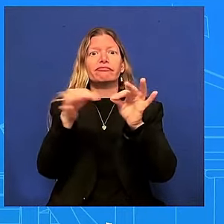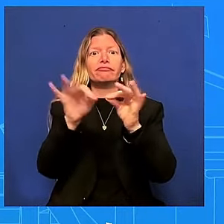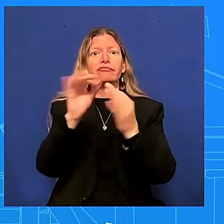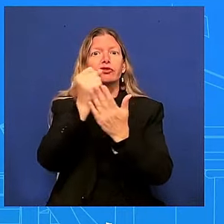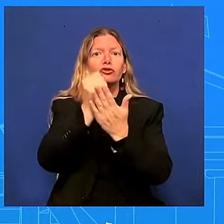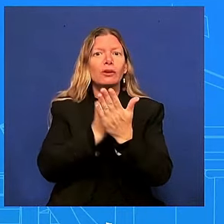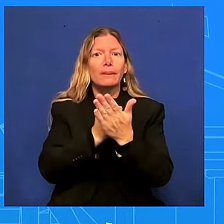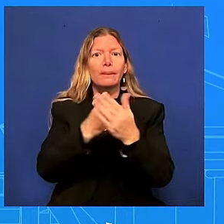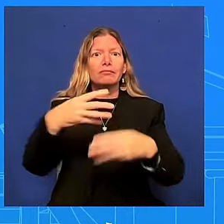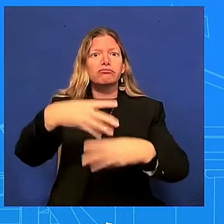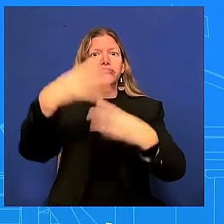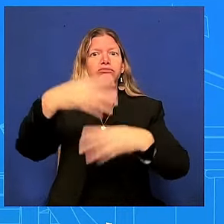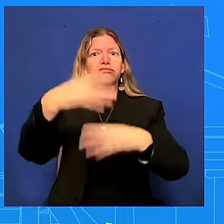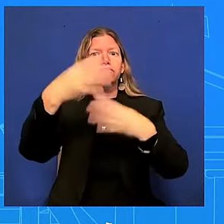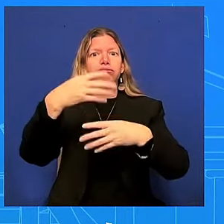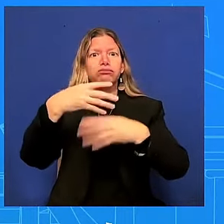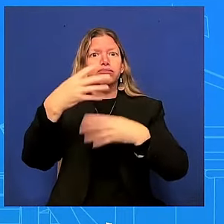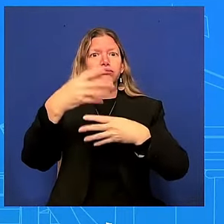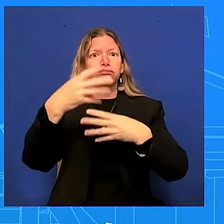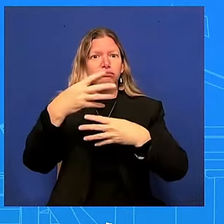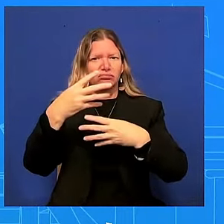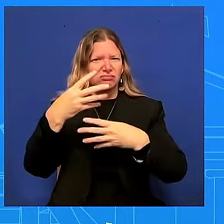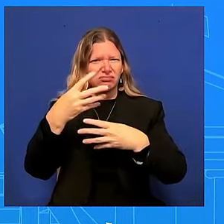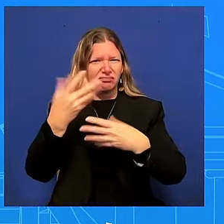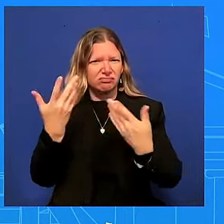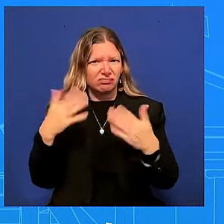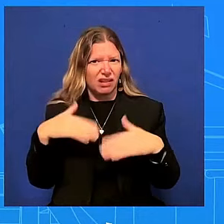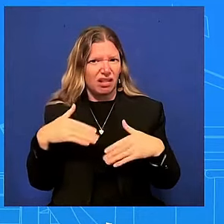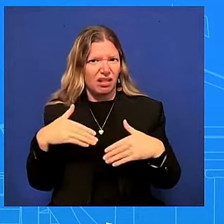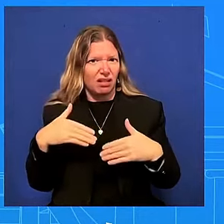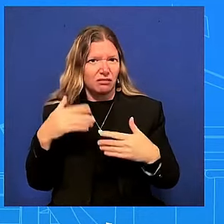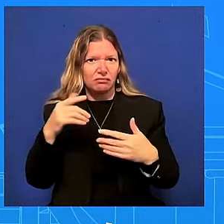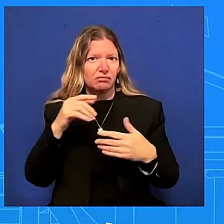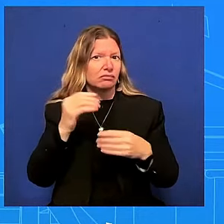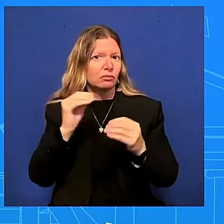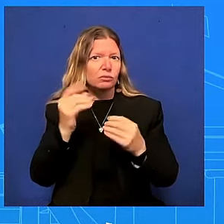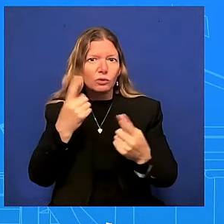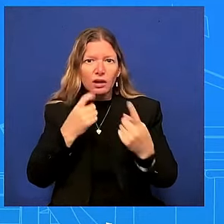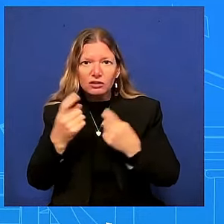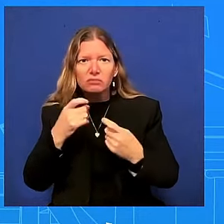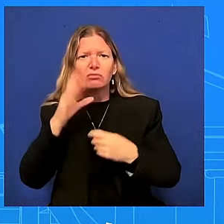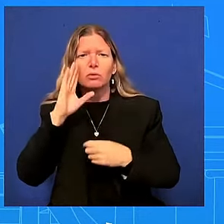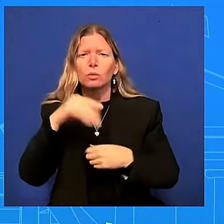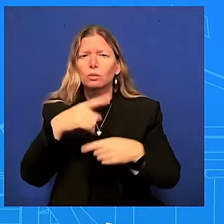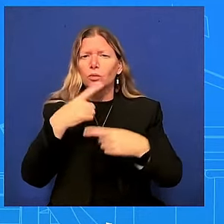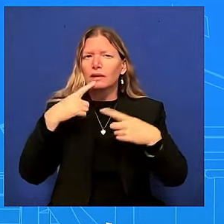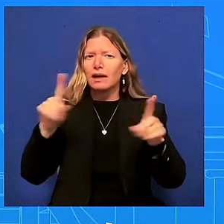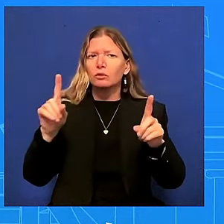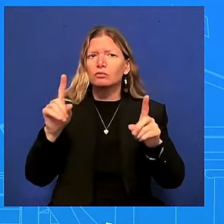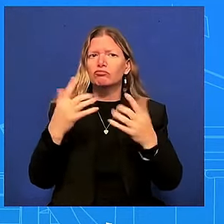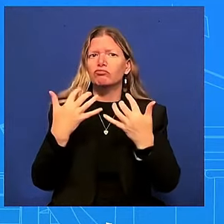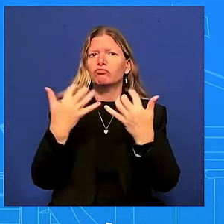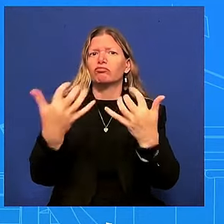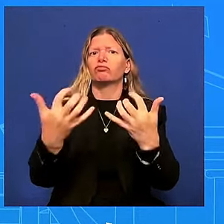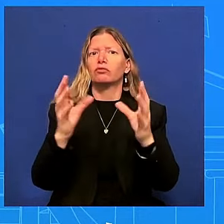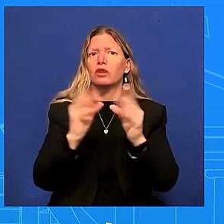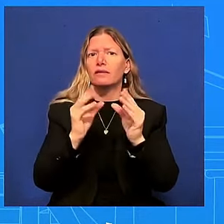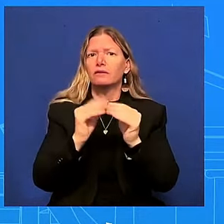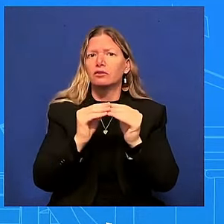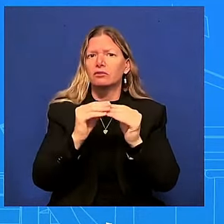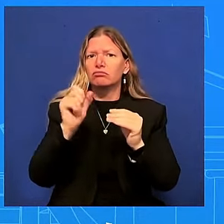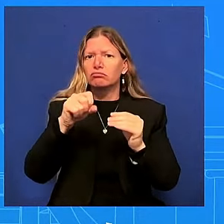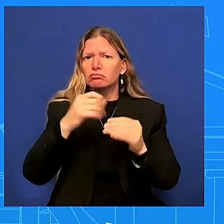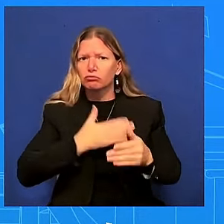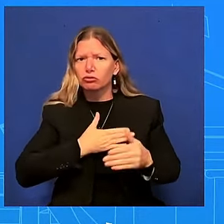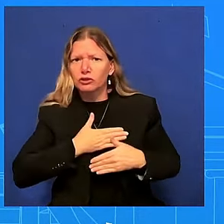an interview we appreciate that yeah but there is a period of time here where the public is trying to understand what happened and